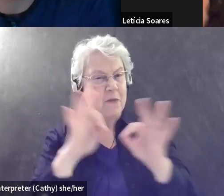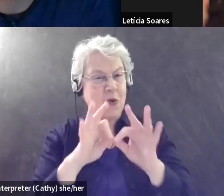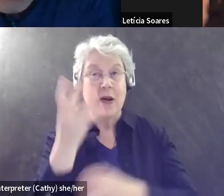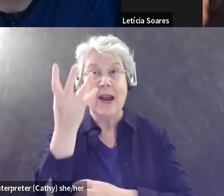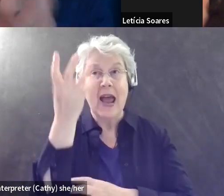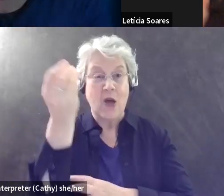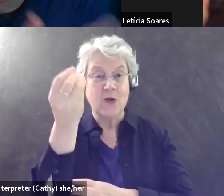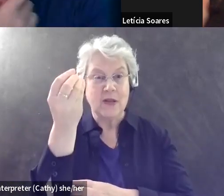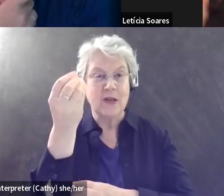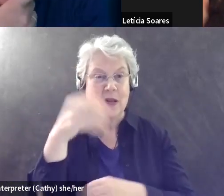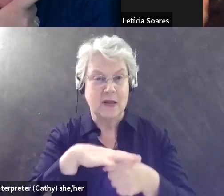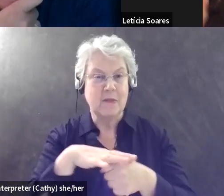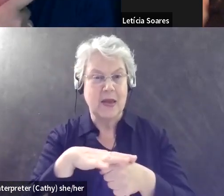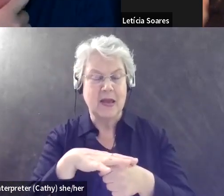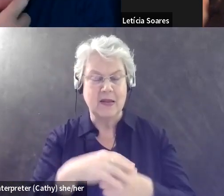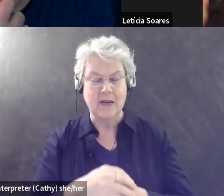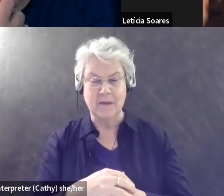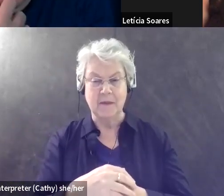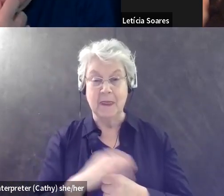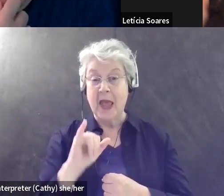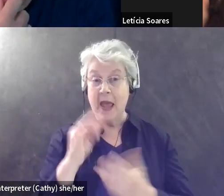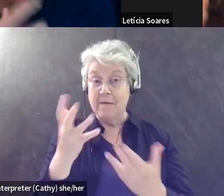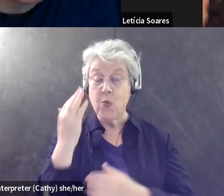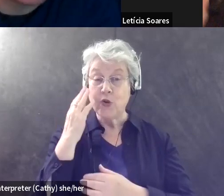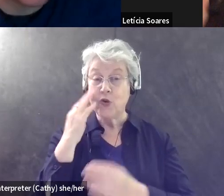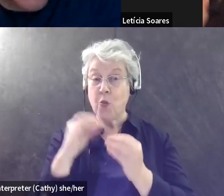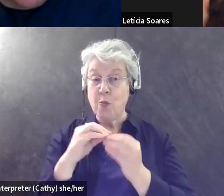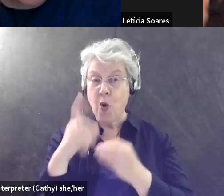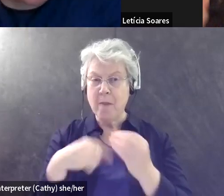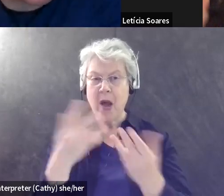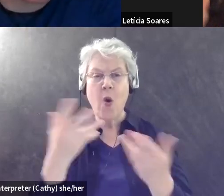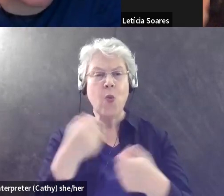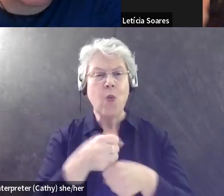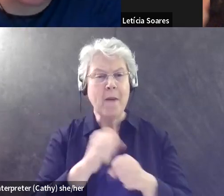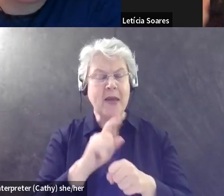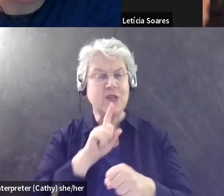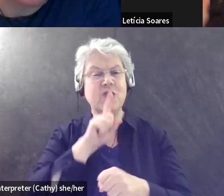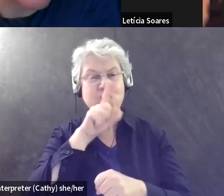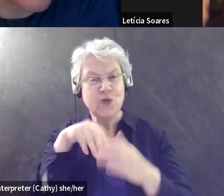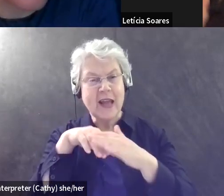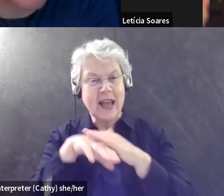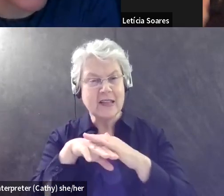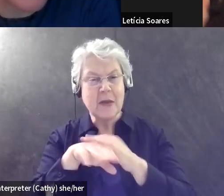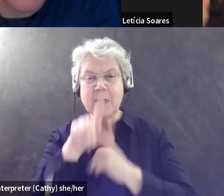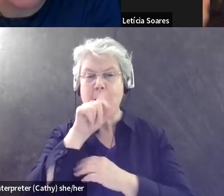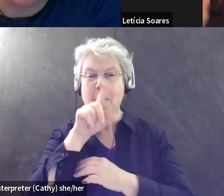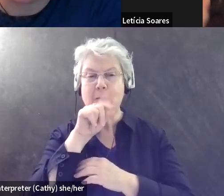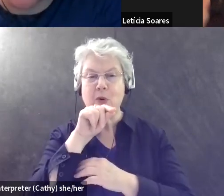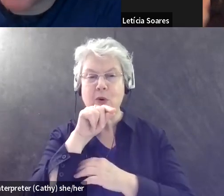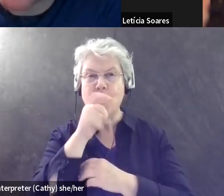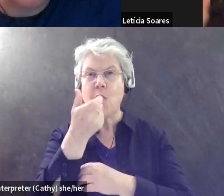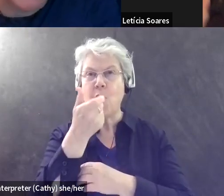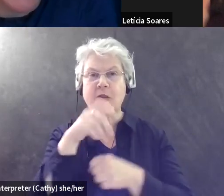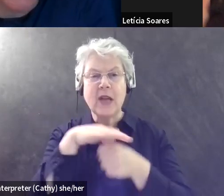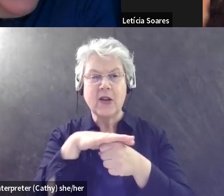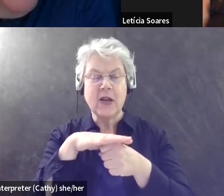um, if, if folks, if you're interested in learning more about that, what makes a truly accessible birding location, there is a big, um, webpage on